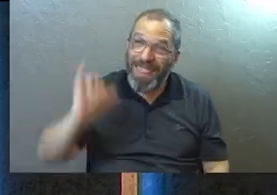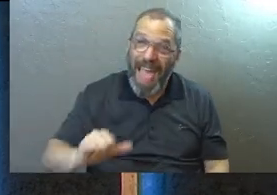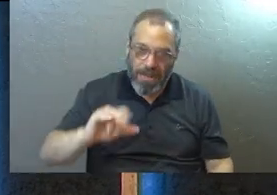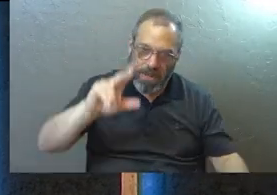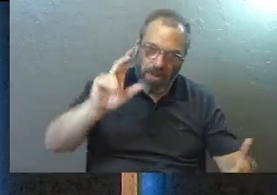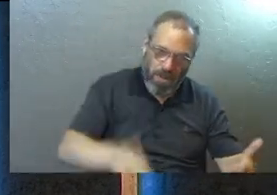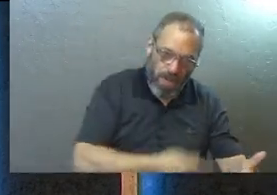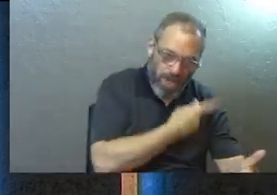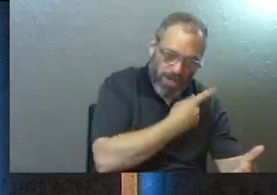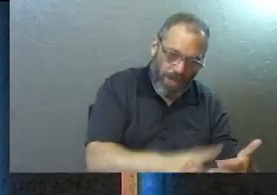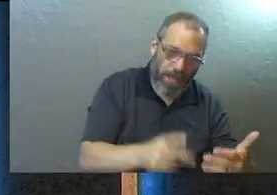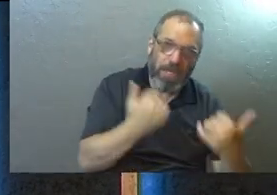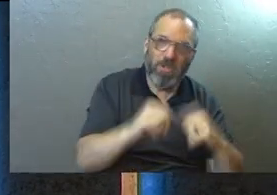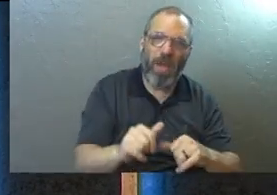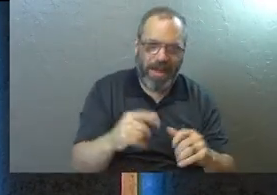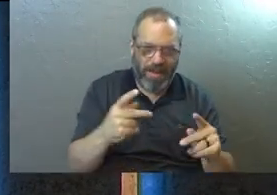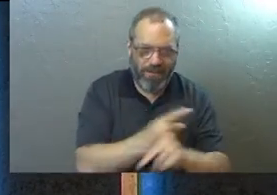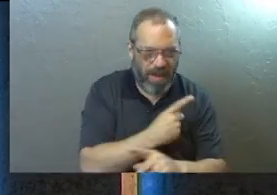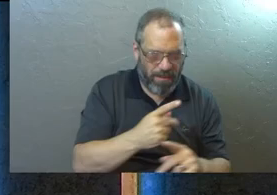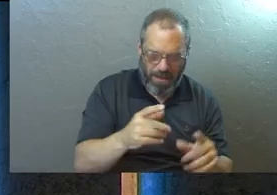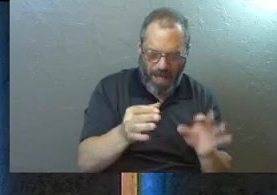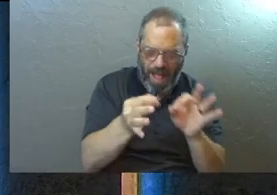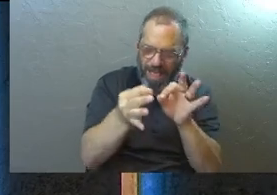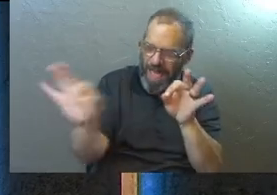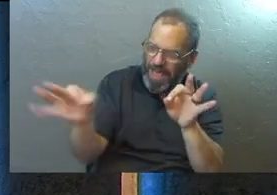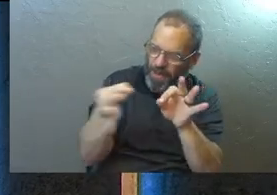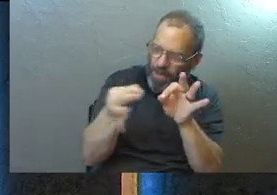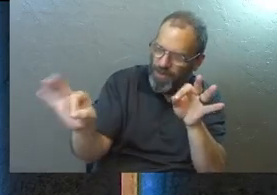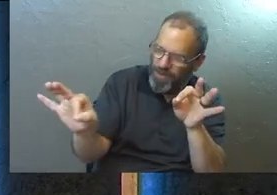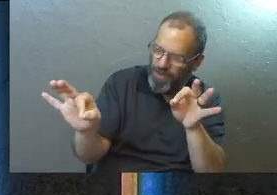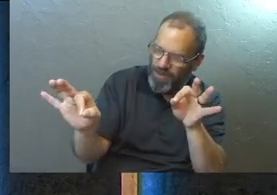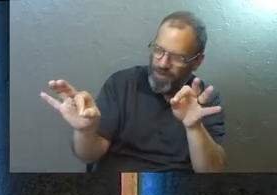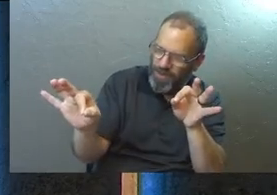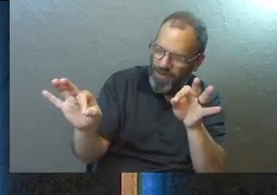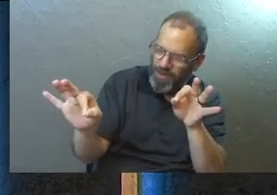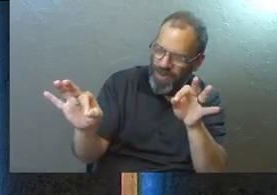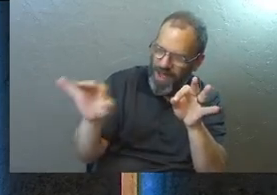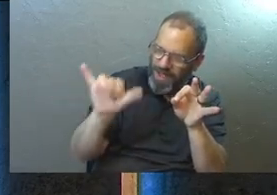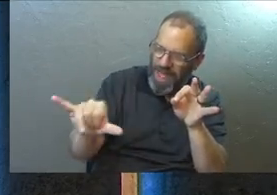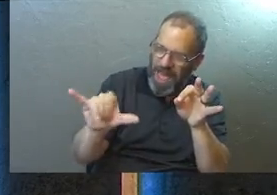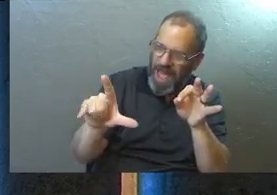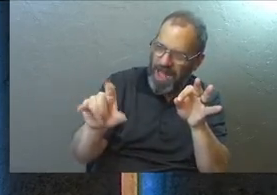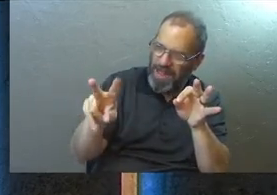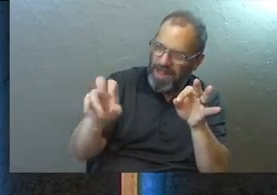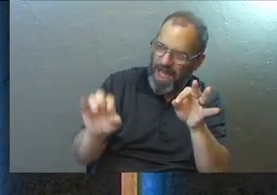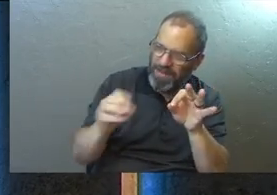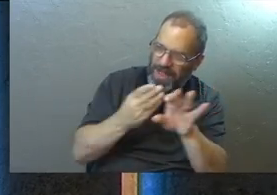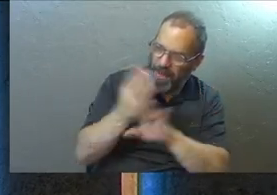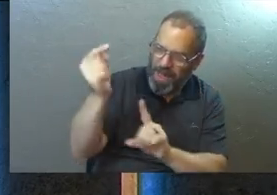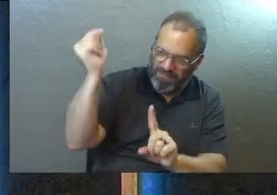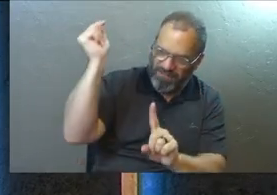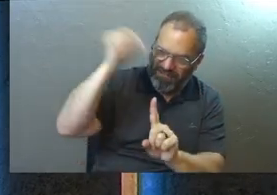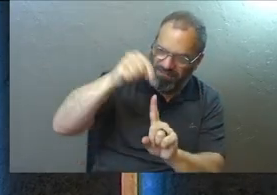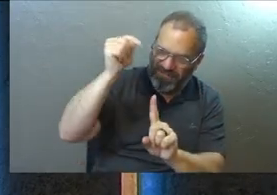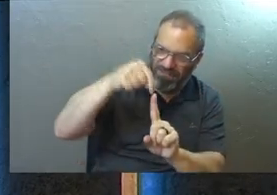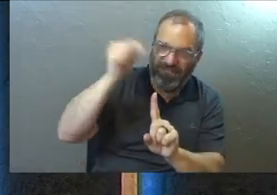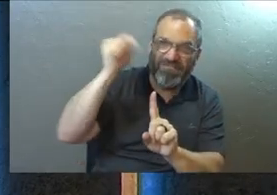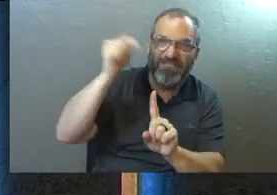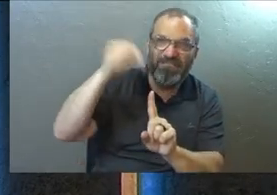psalmist trying to figure out language to say this love is actually the main thing.